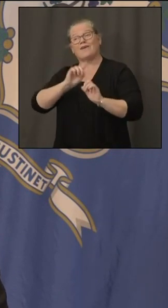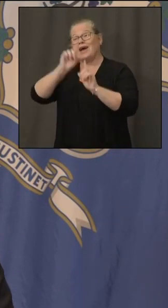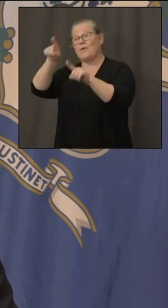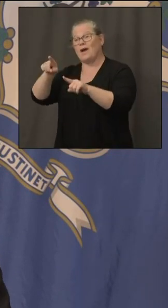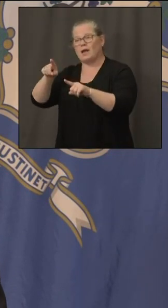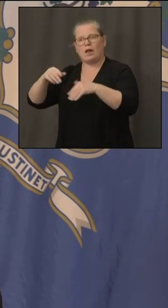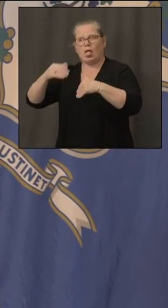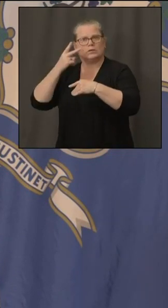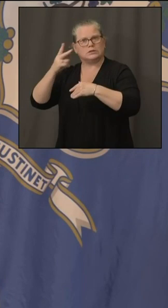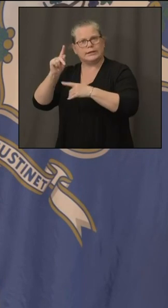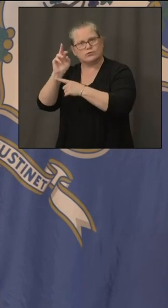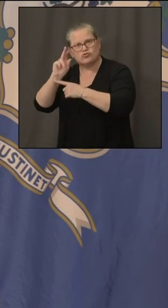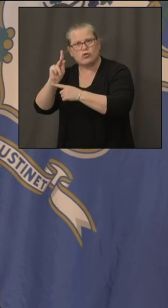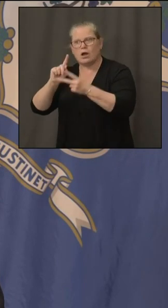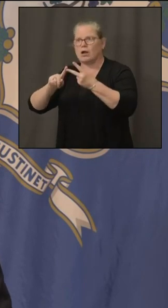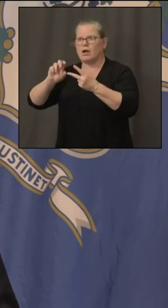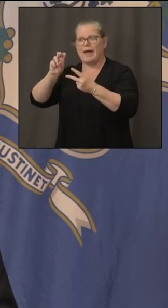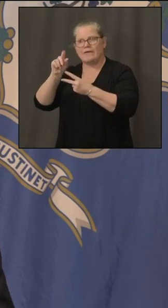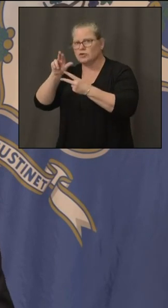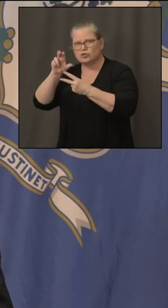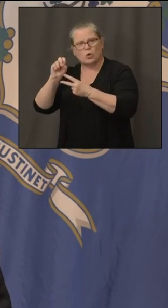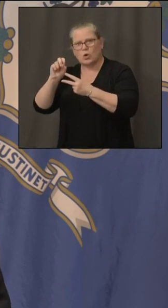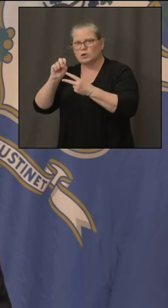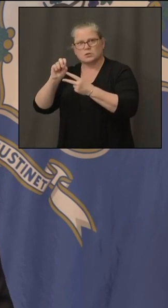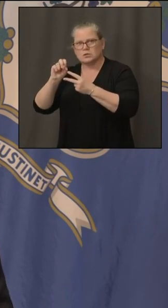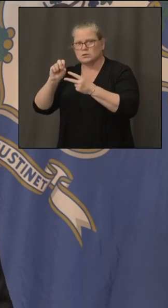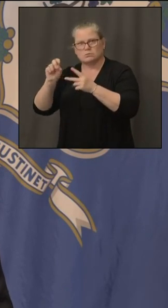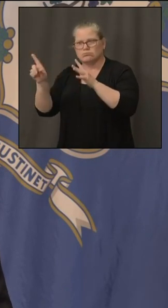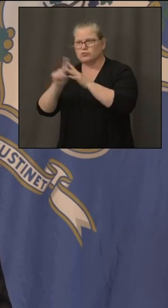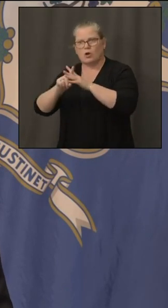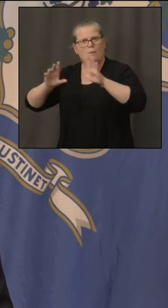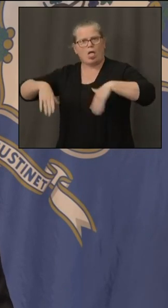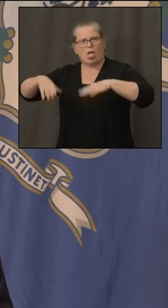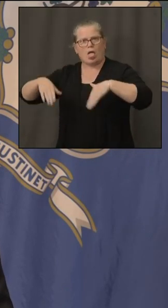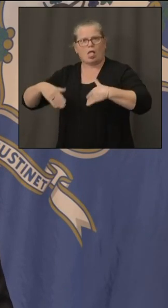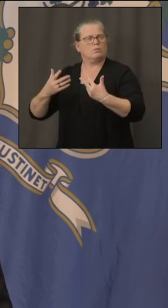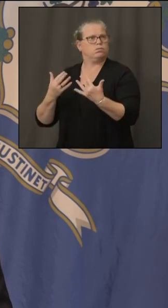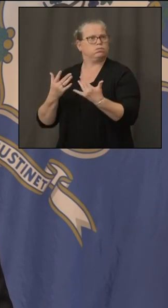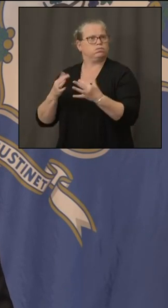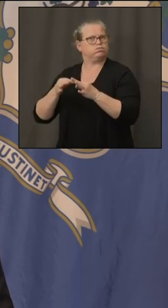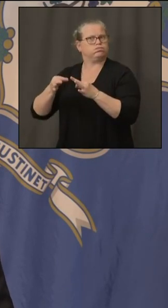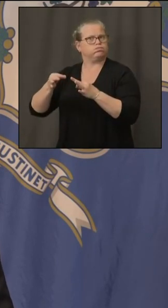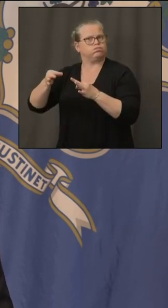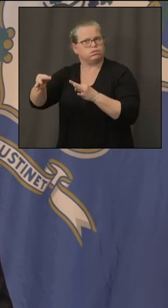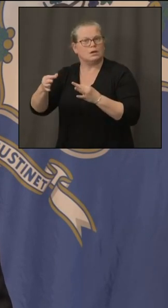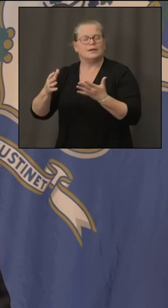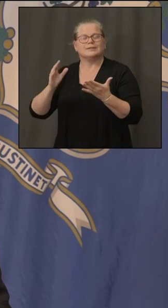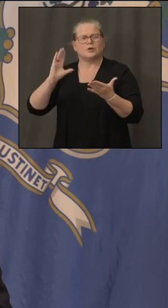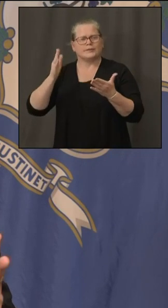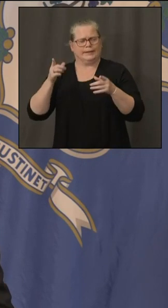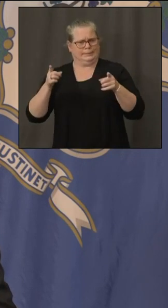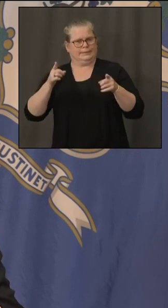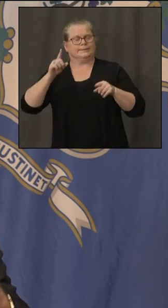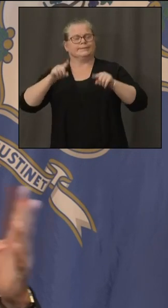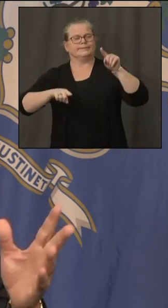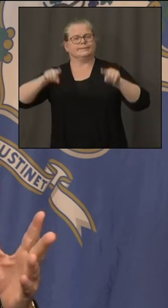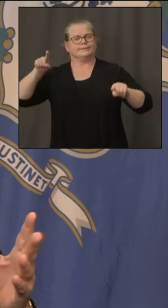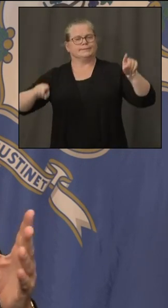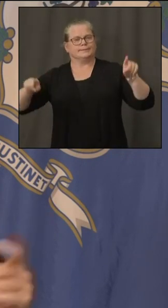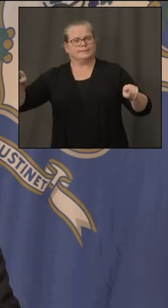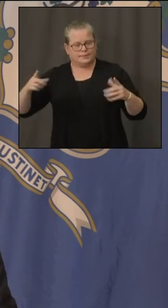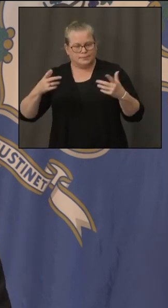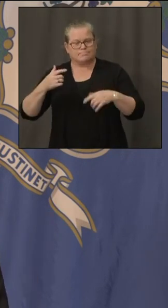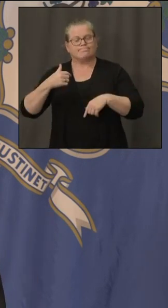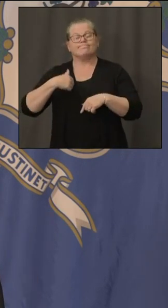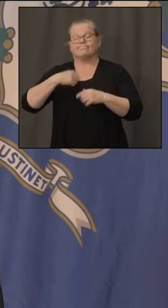like it's a little bit um hit or miss i will tell you when it comes to the mayors that um you know we're going to be on a call with